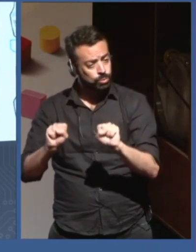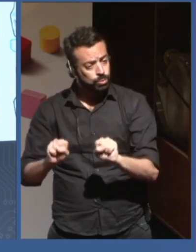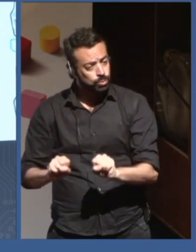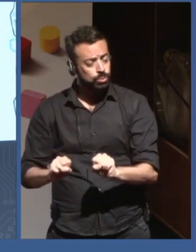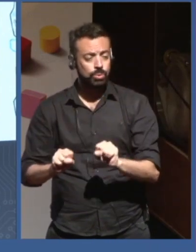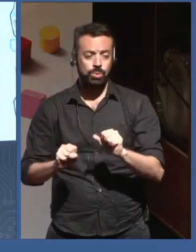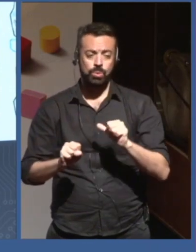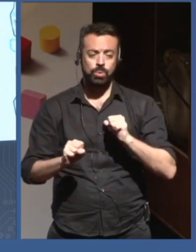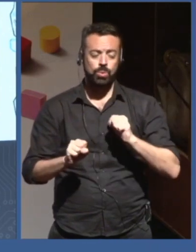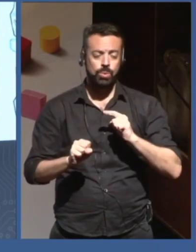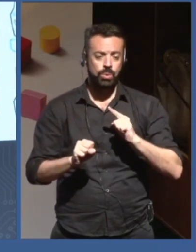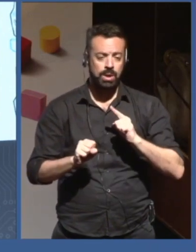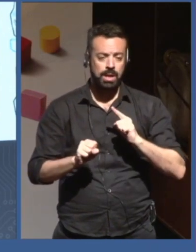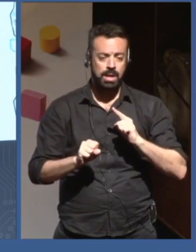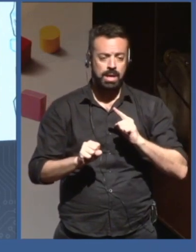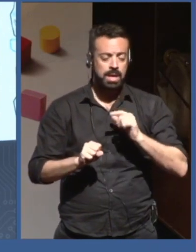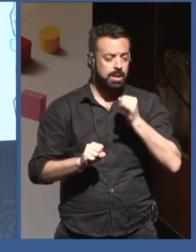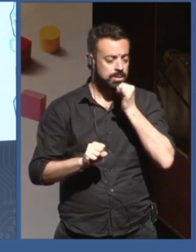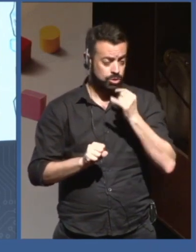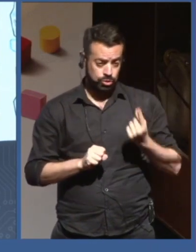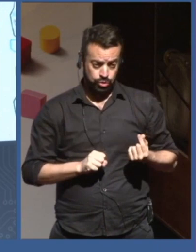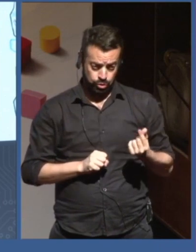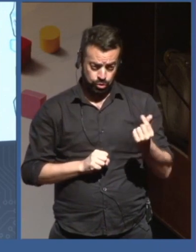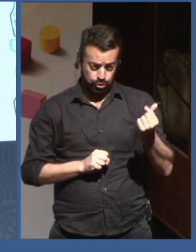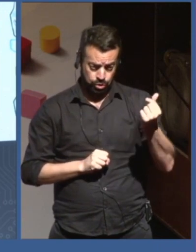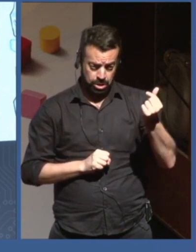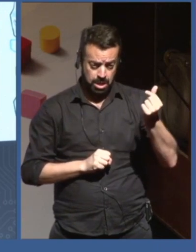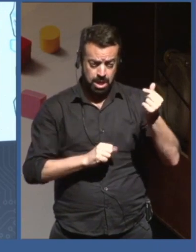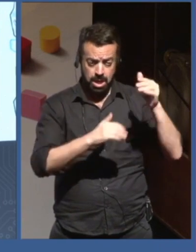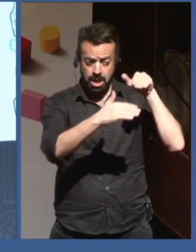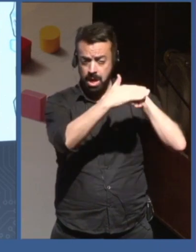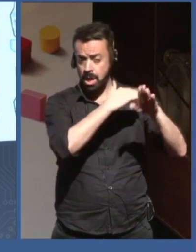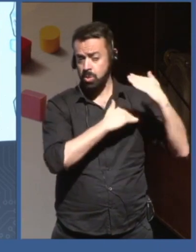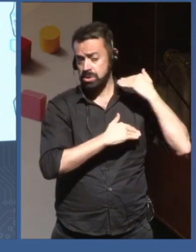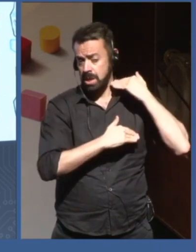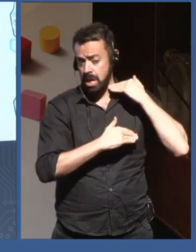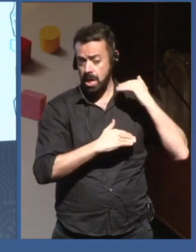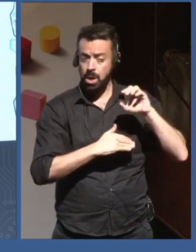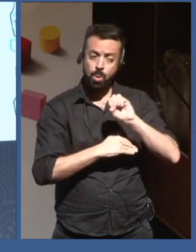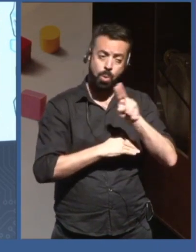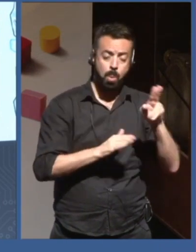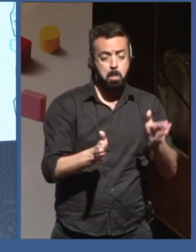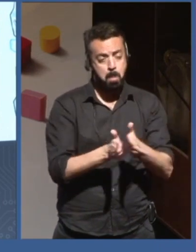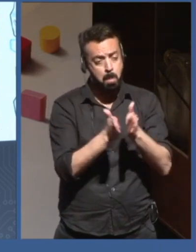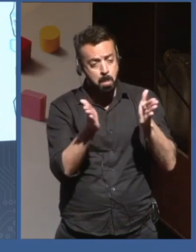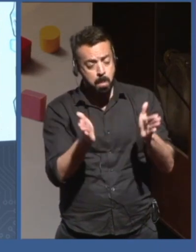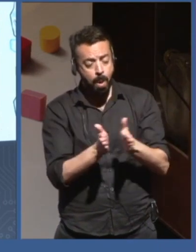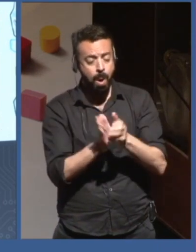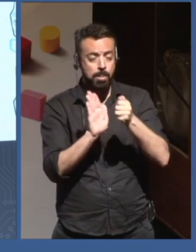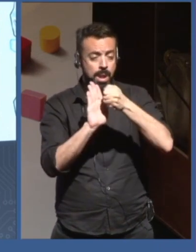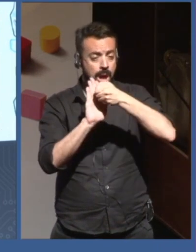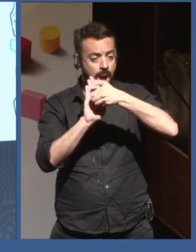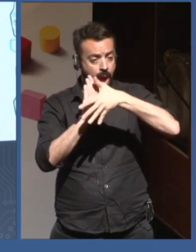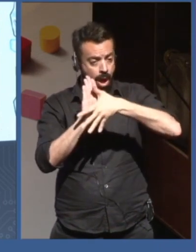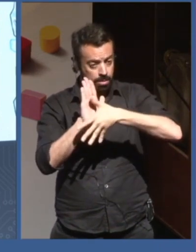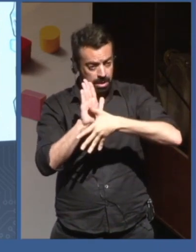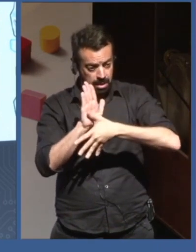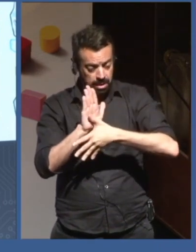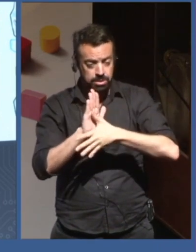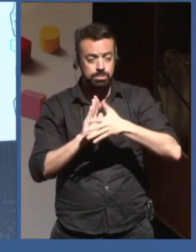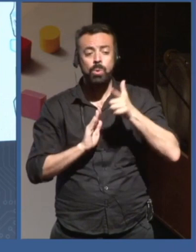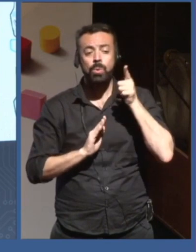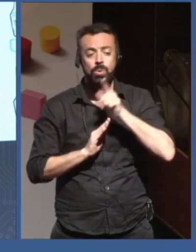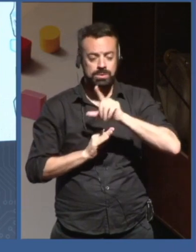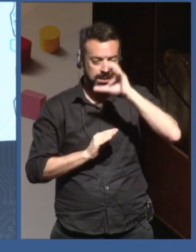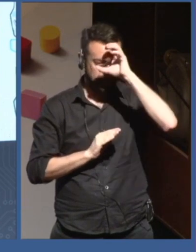these algorithms, these machines, are able to learn how to connect the inputs and the